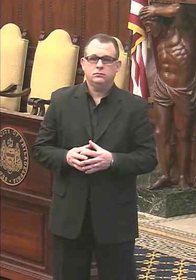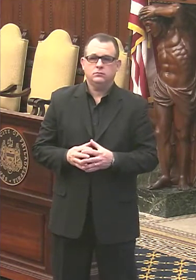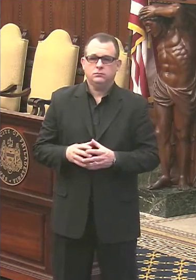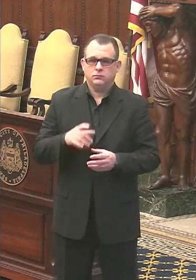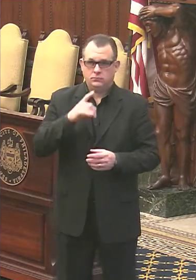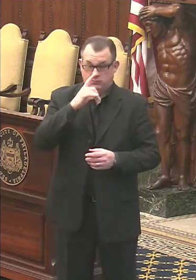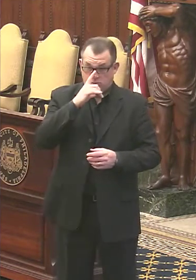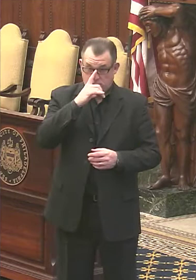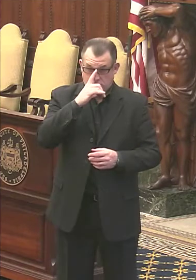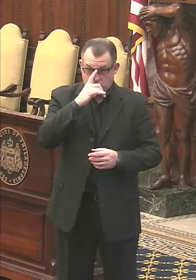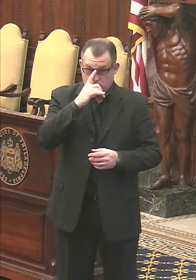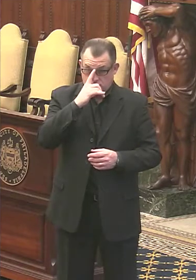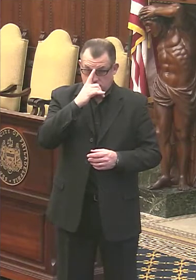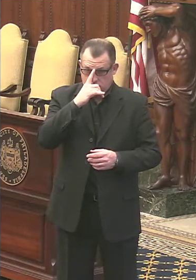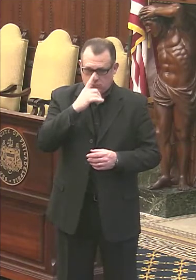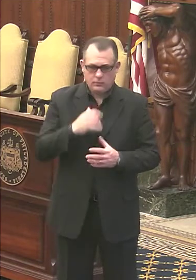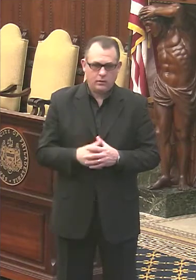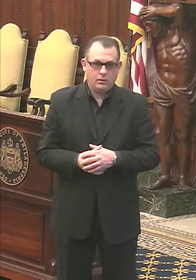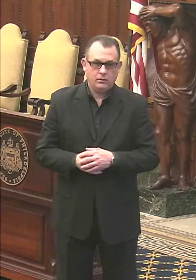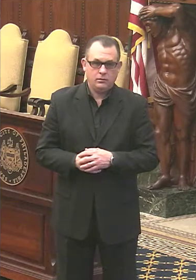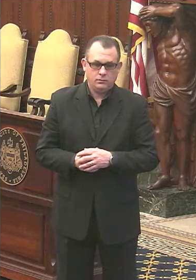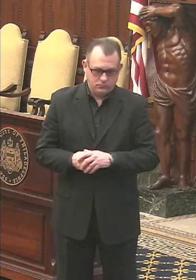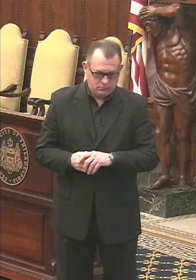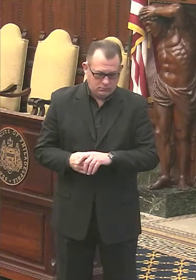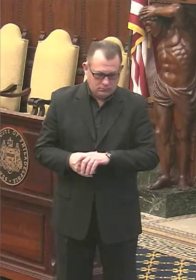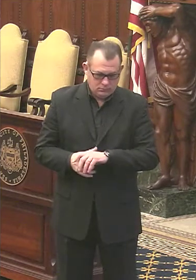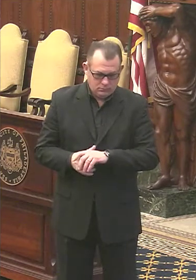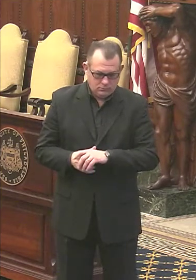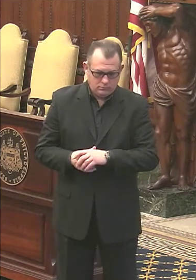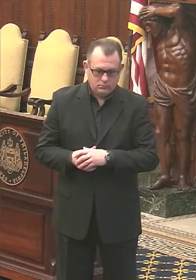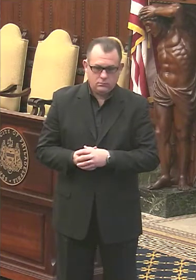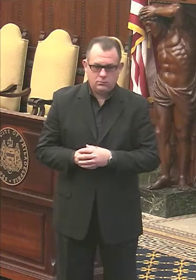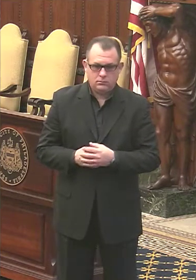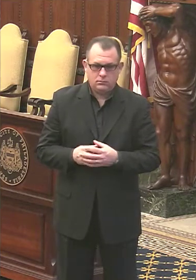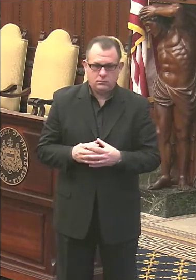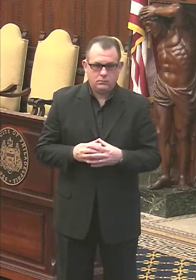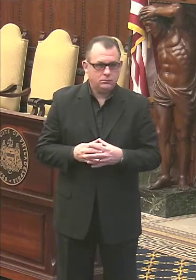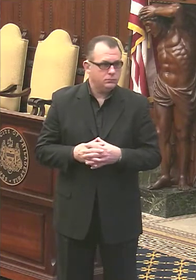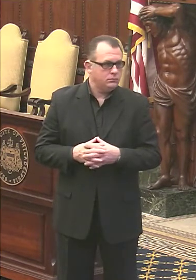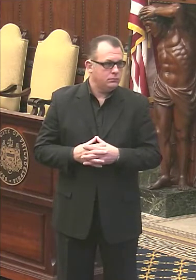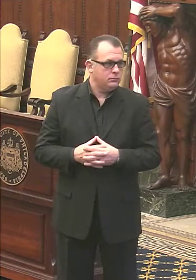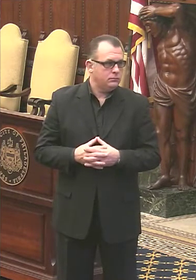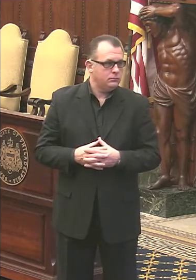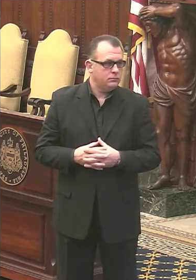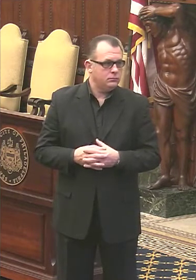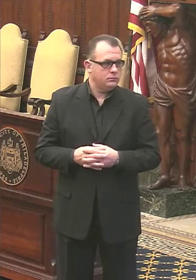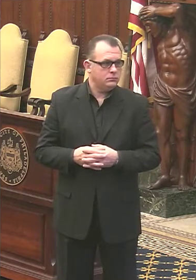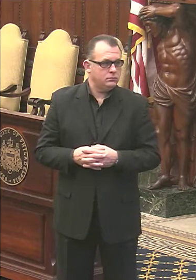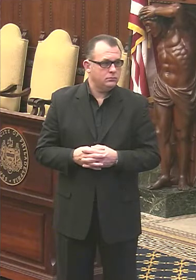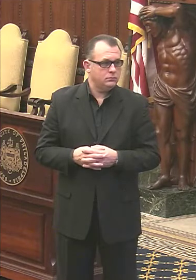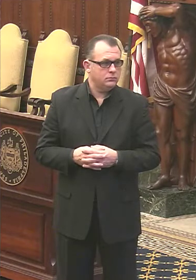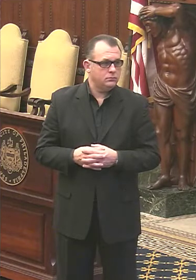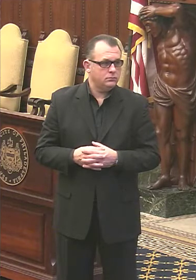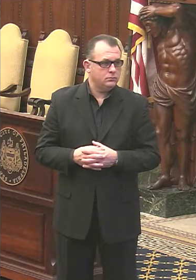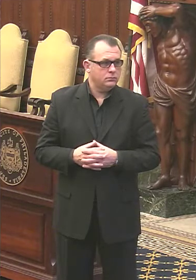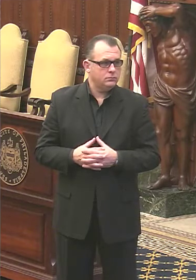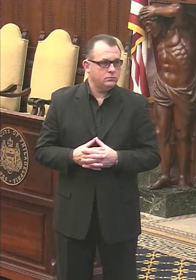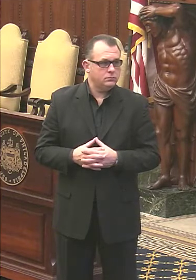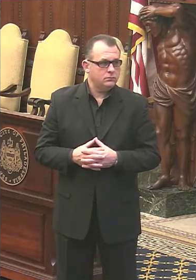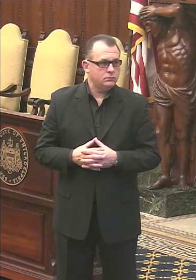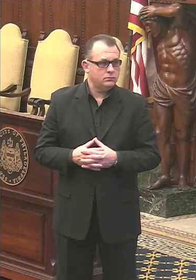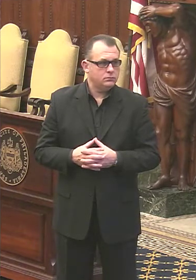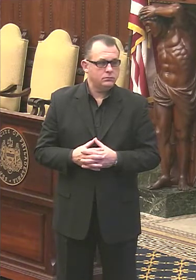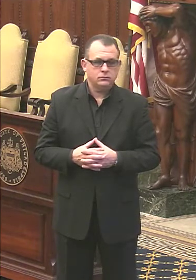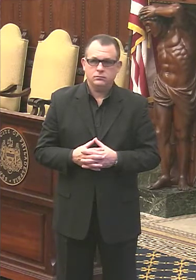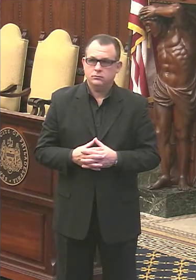that are serving the Latinx That would be my first recommendation. We have vaccines available and we are trabajando para